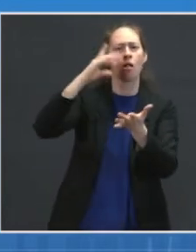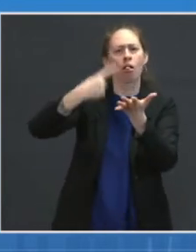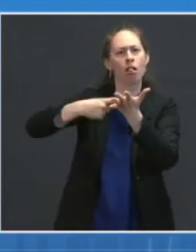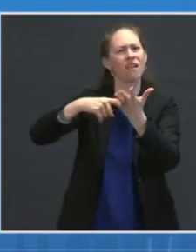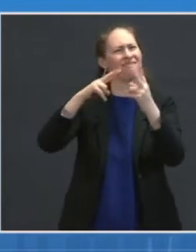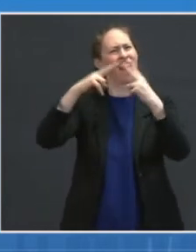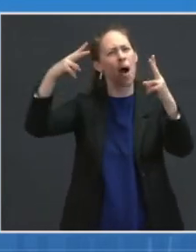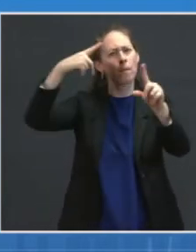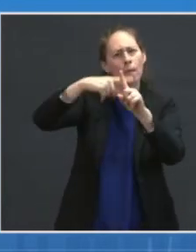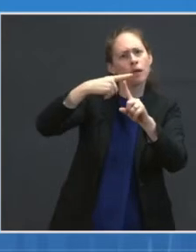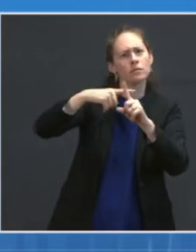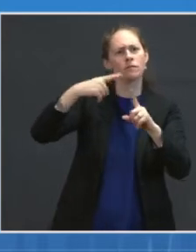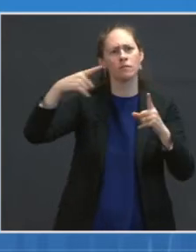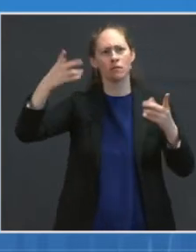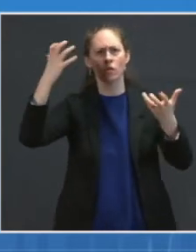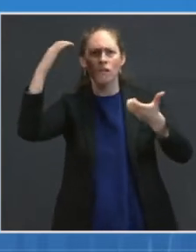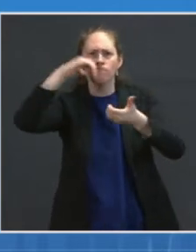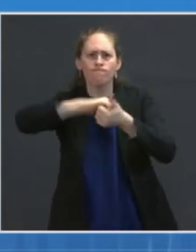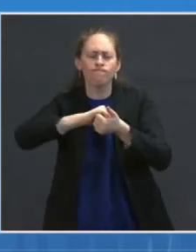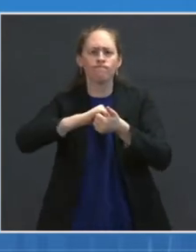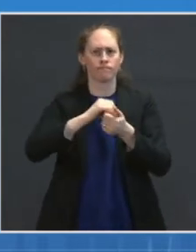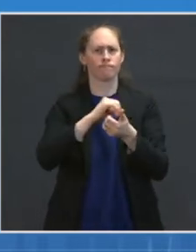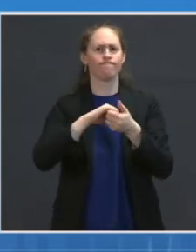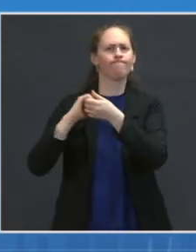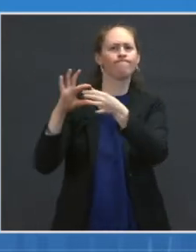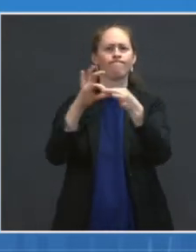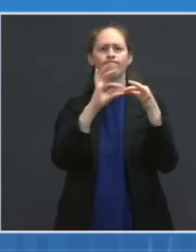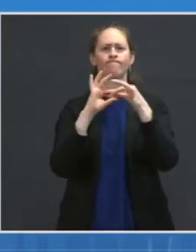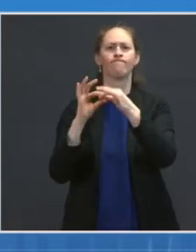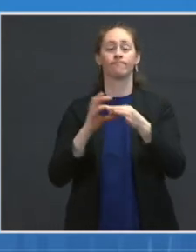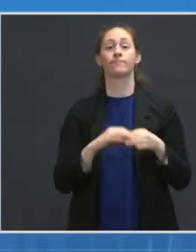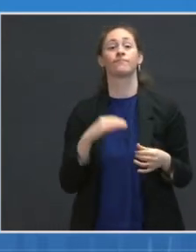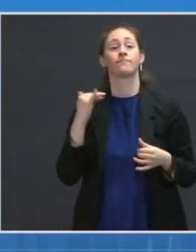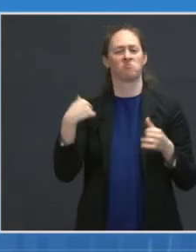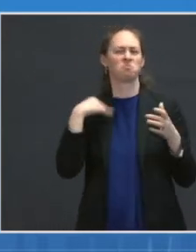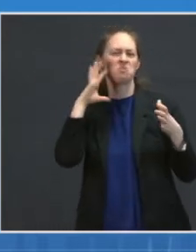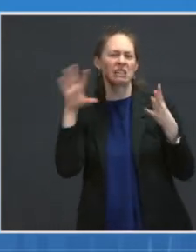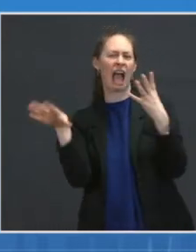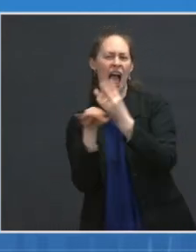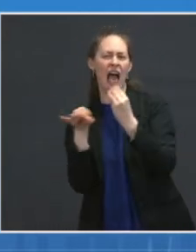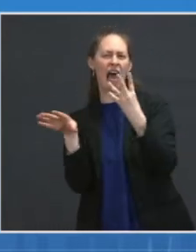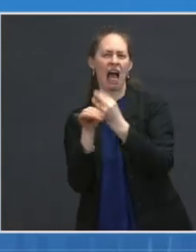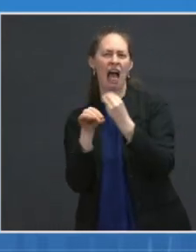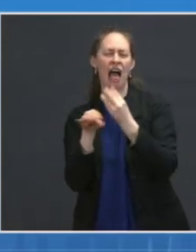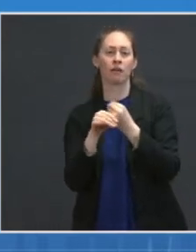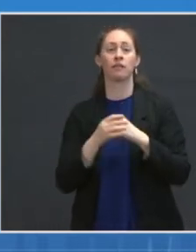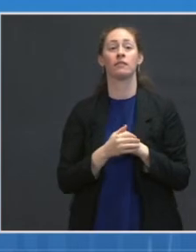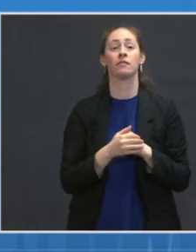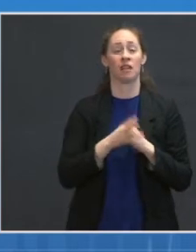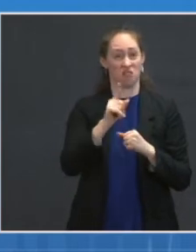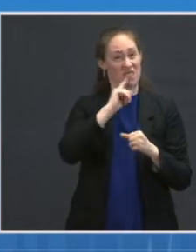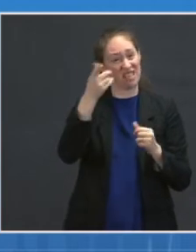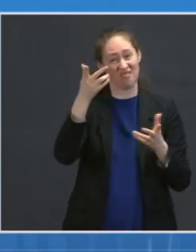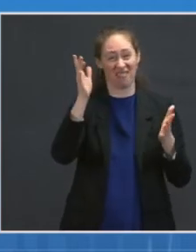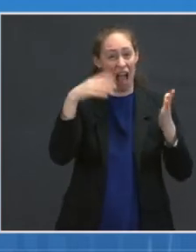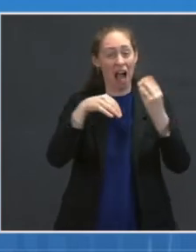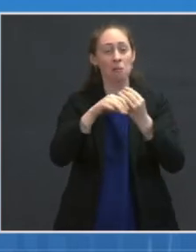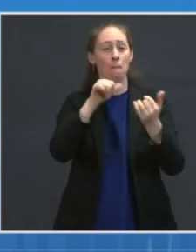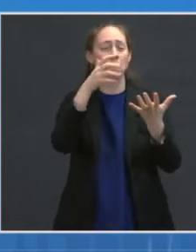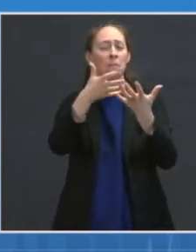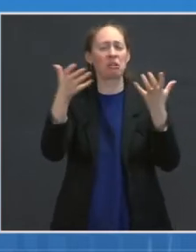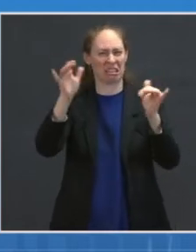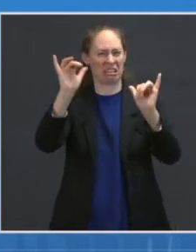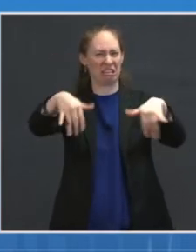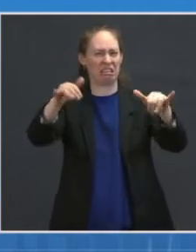more specifically? I don't have a whole lot to add to that, except to say that really it is a collaborative. We are doing outreach and we are actually receiving.